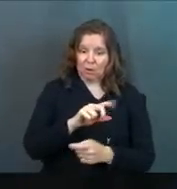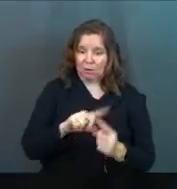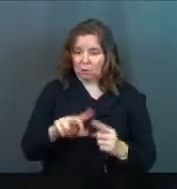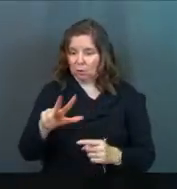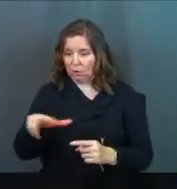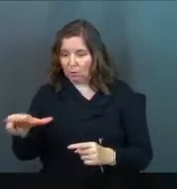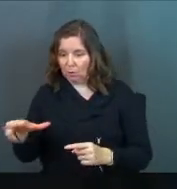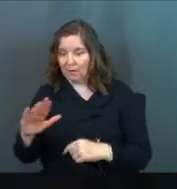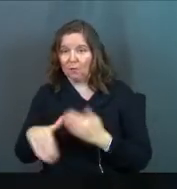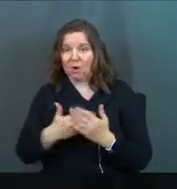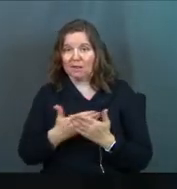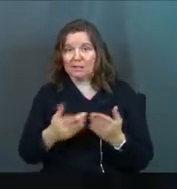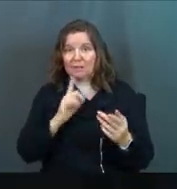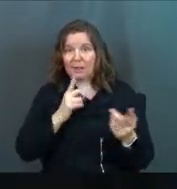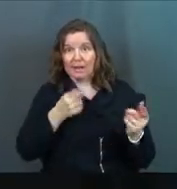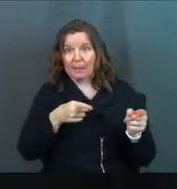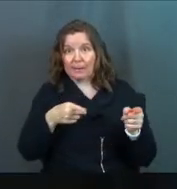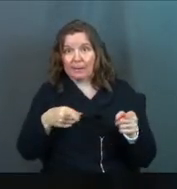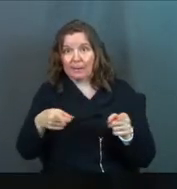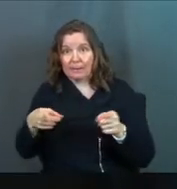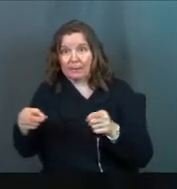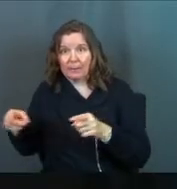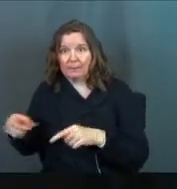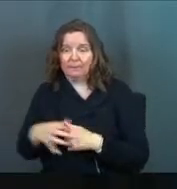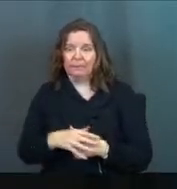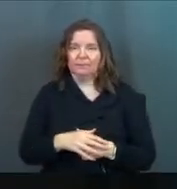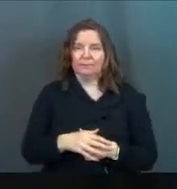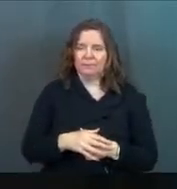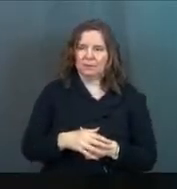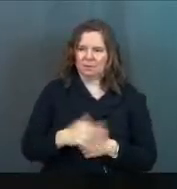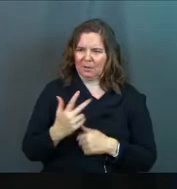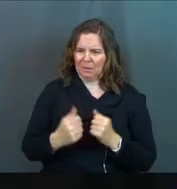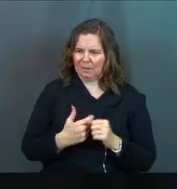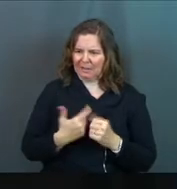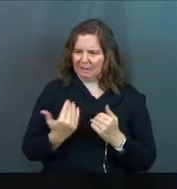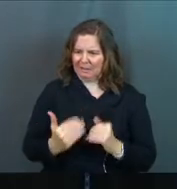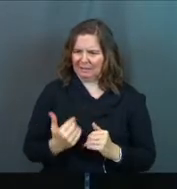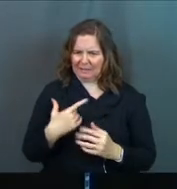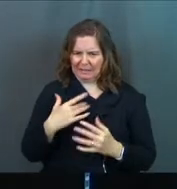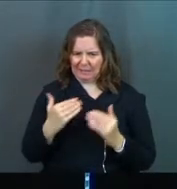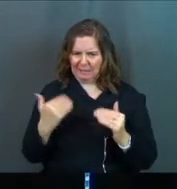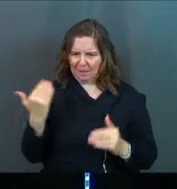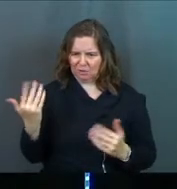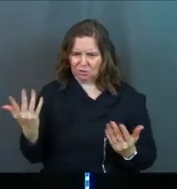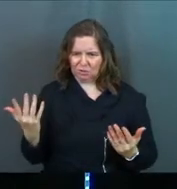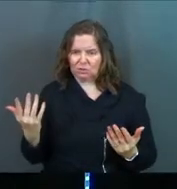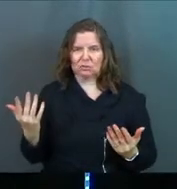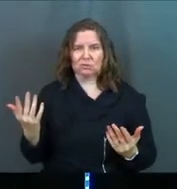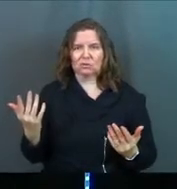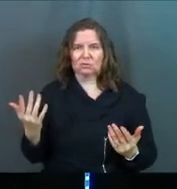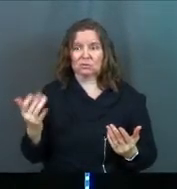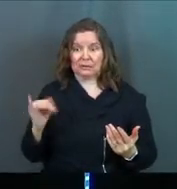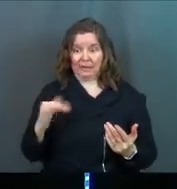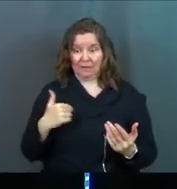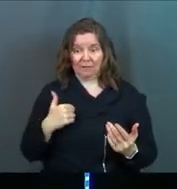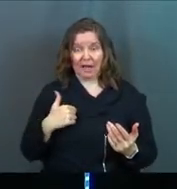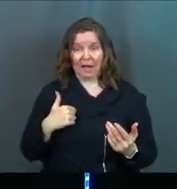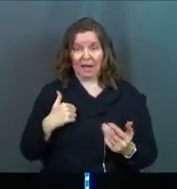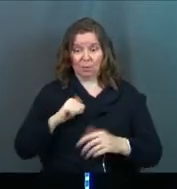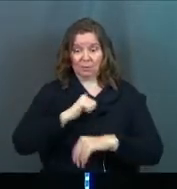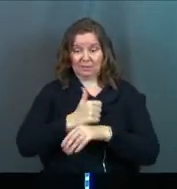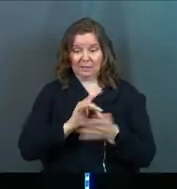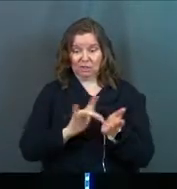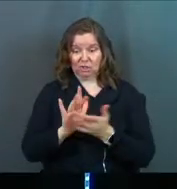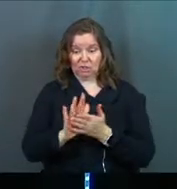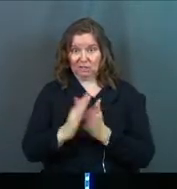all of the stuff in the Gospels really happens. And you're like, three years? That's not much, God. Like, if I was setting